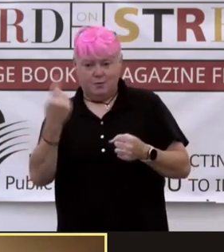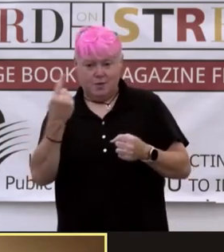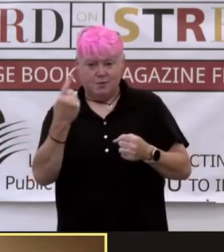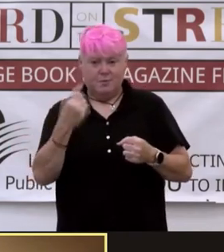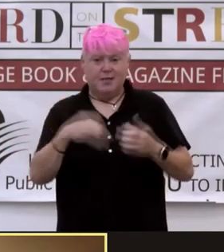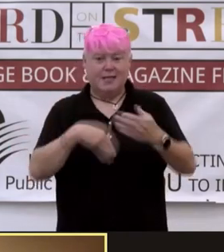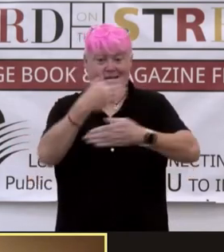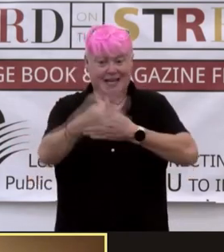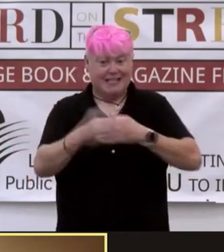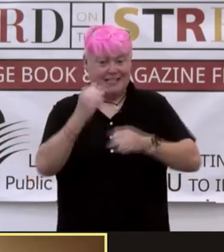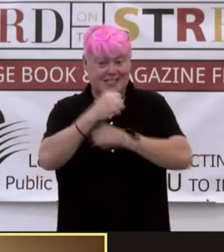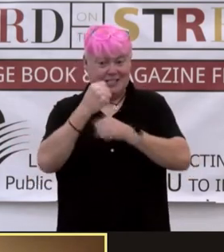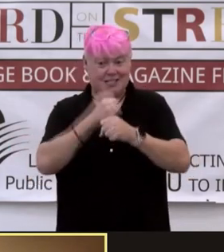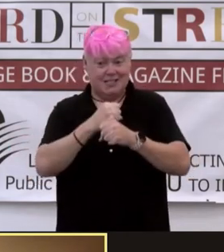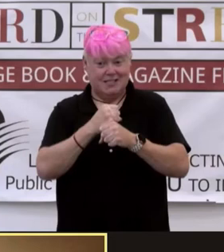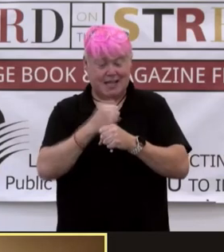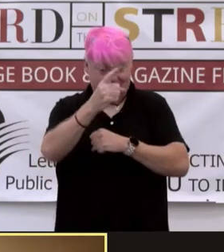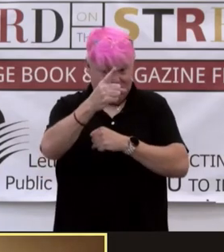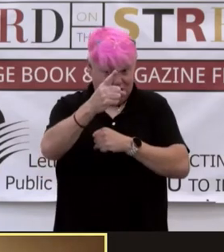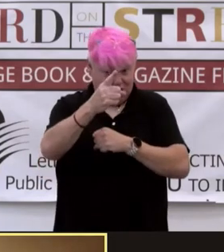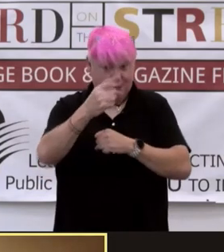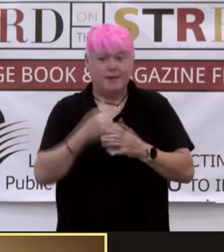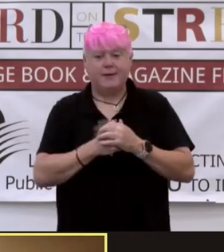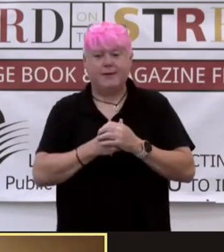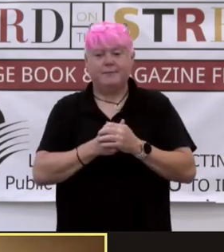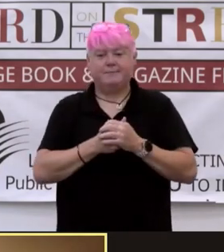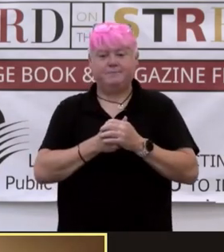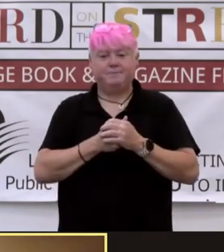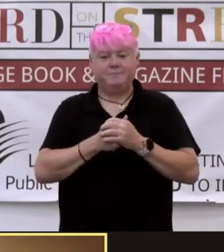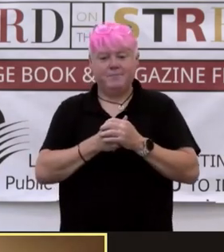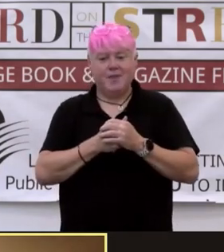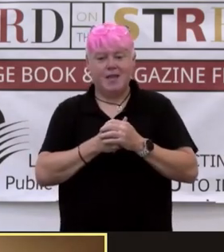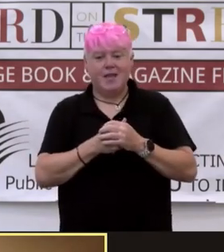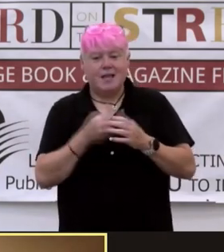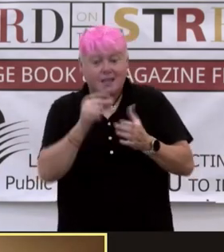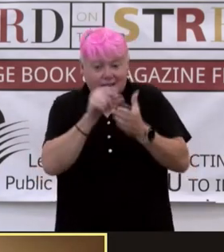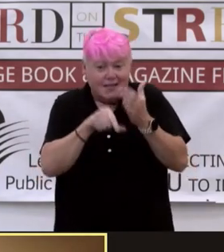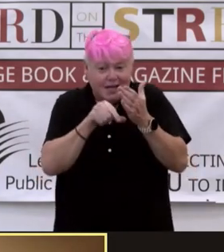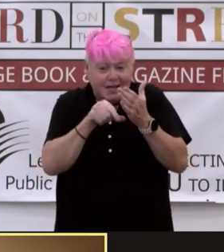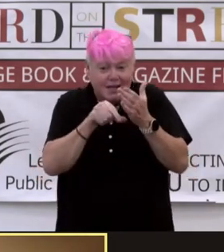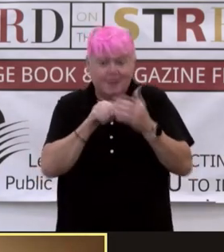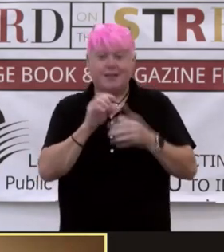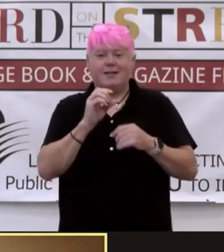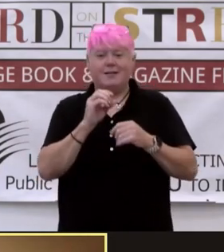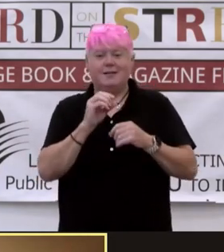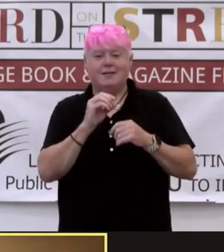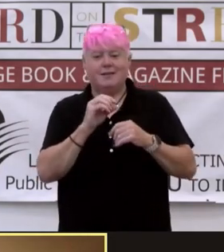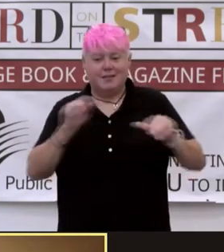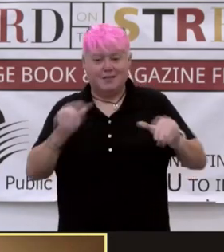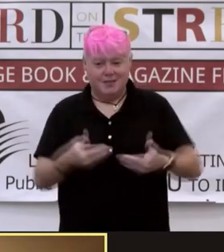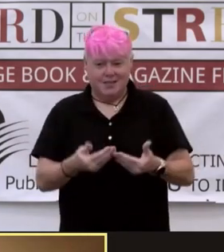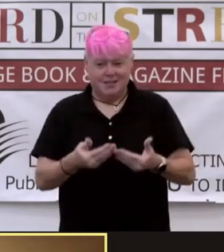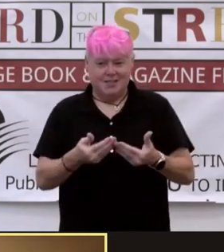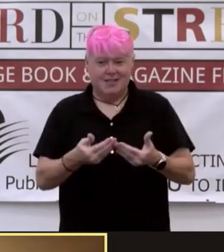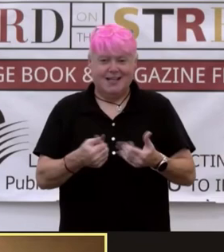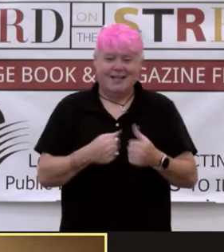Simon & Schuster. Now, I have this little tiny excerpt, an introduction. It is called an introduction